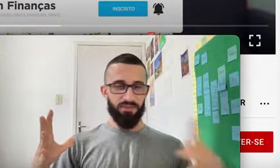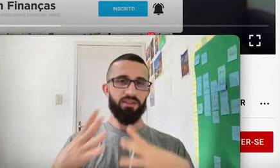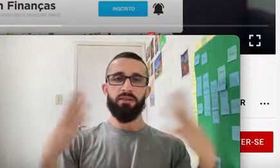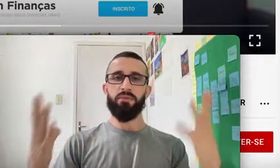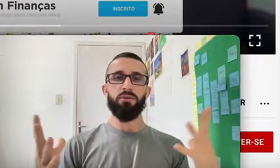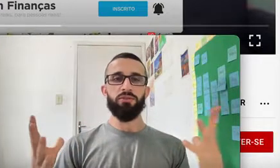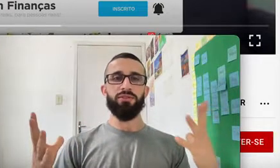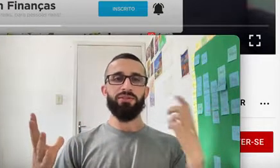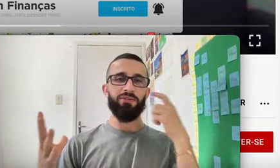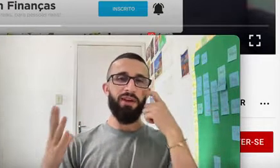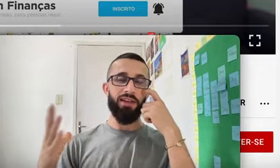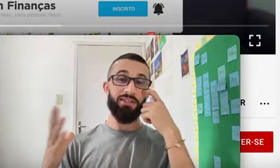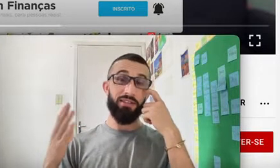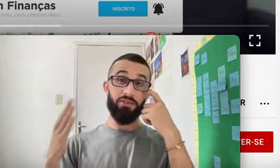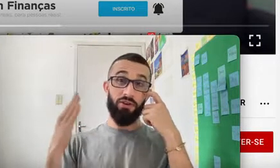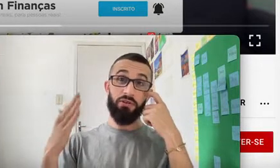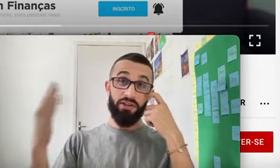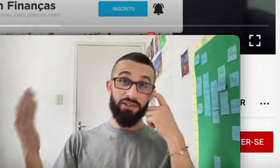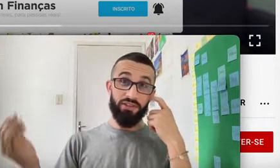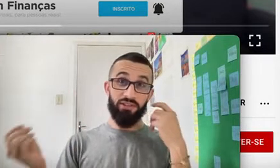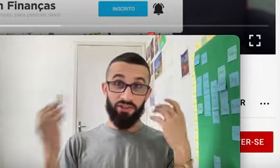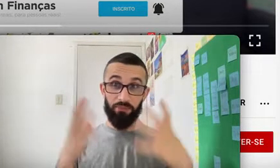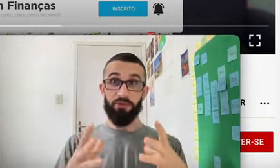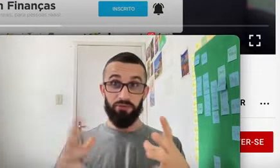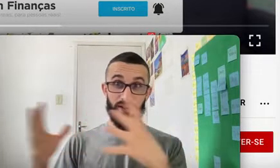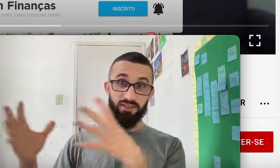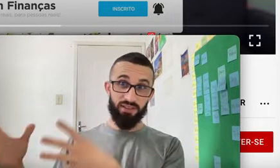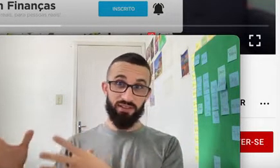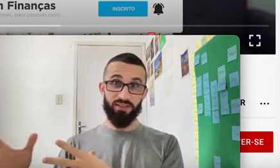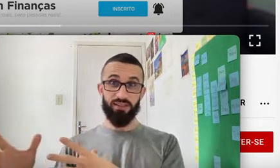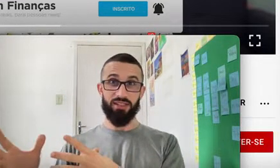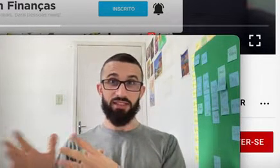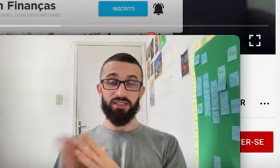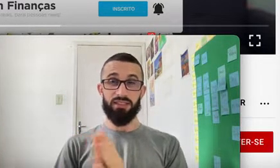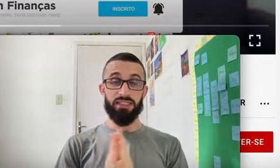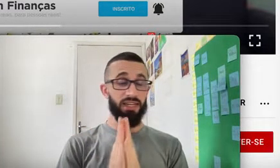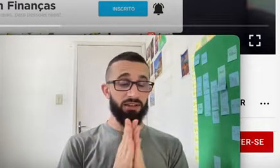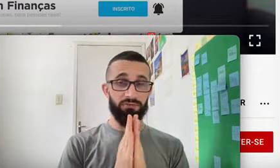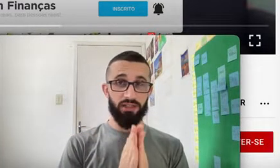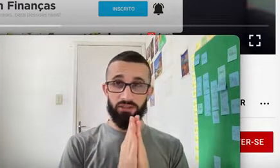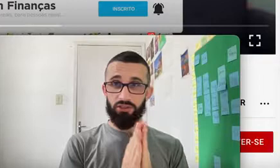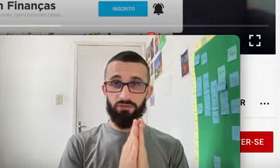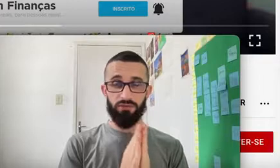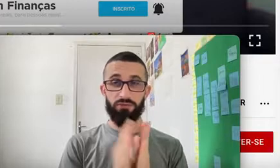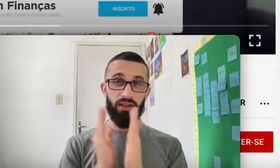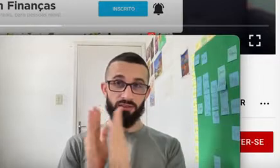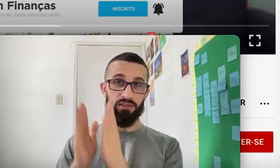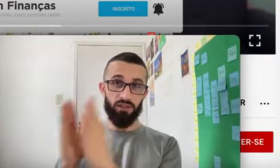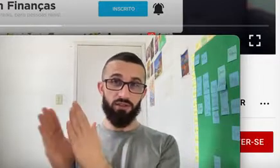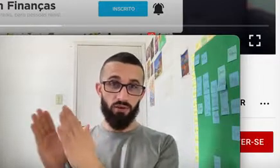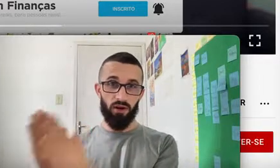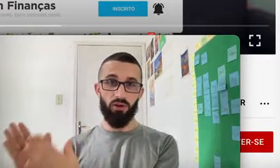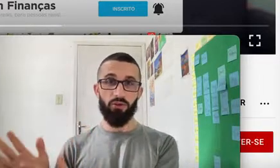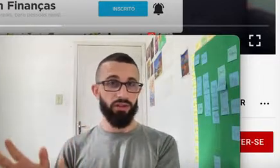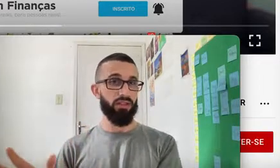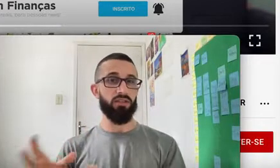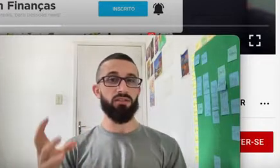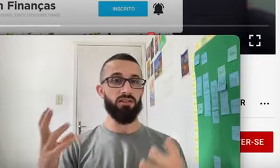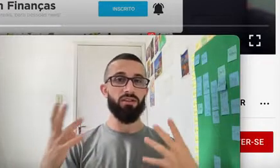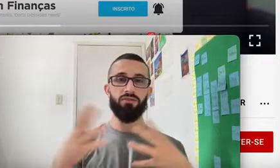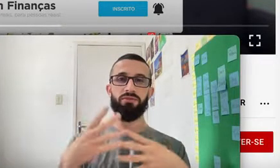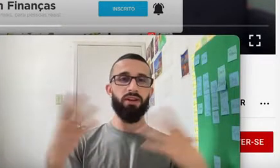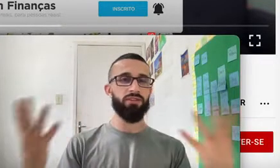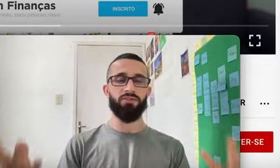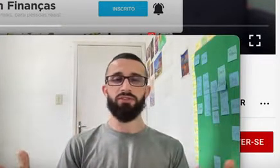Make the Most Of The Fact That You're Already Here Aproveita que Você está aqui Take advantage Of the Fact That You Are Already